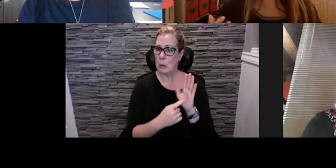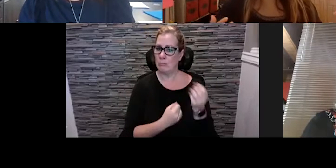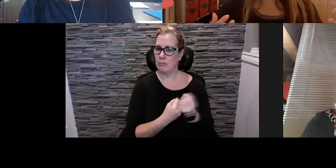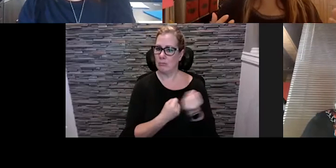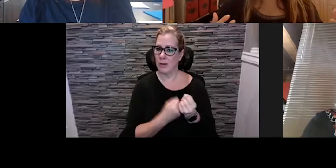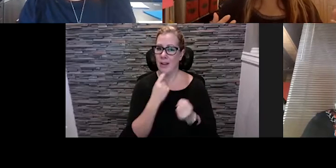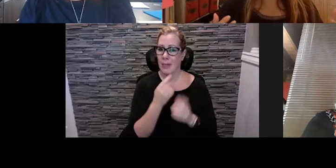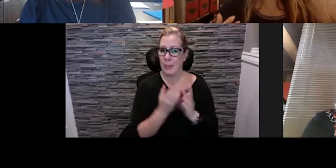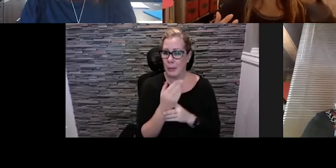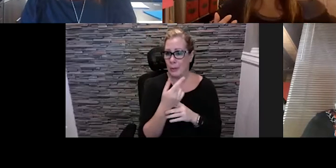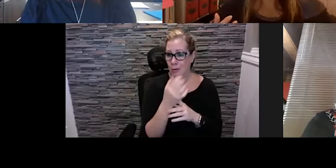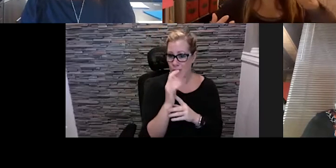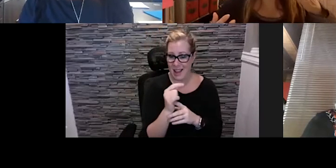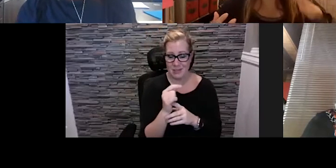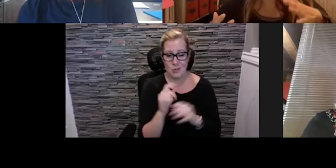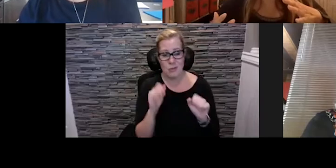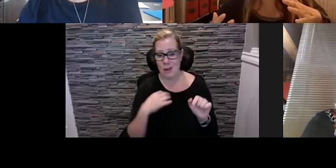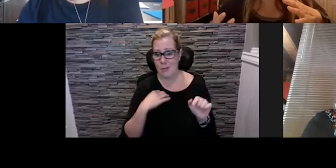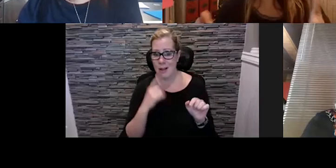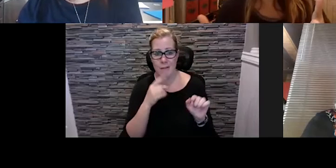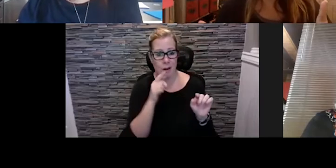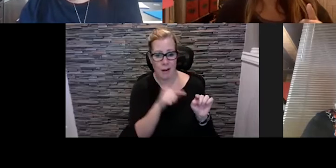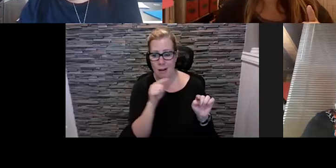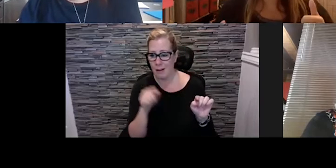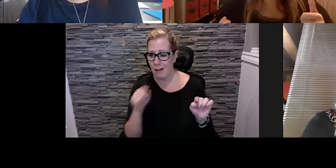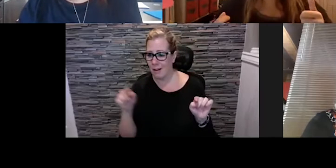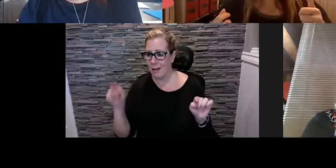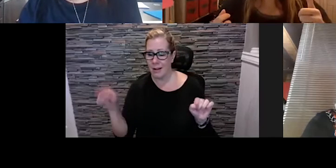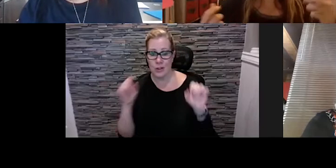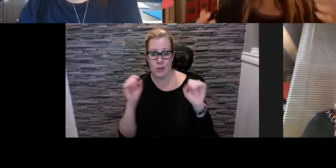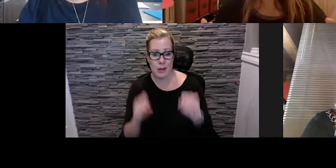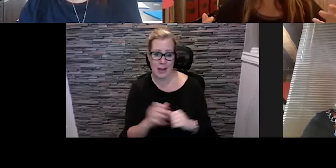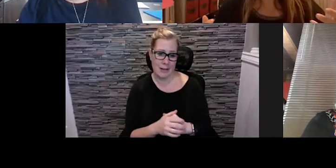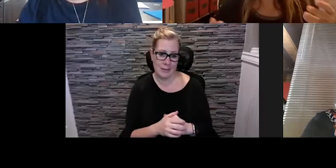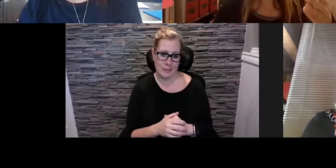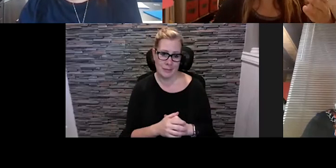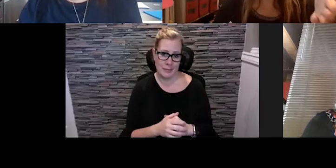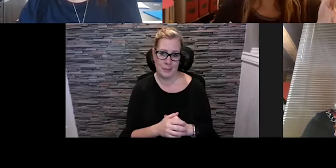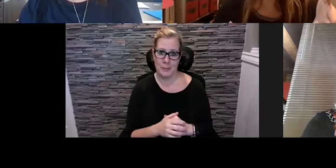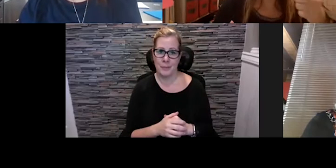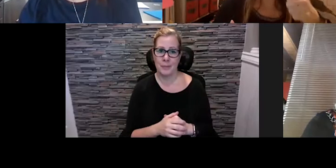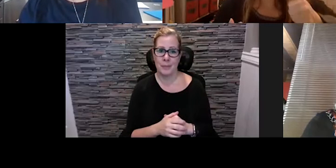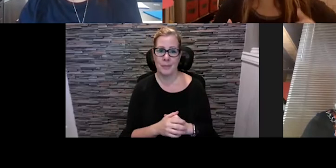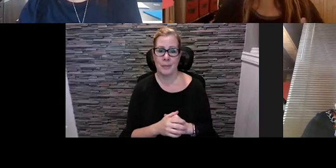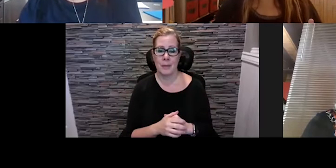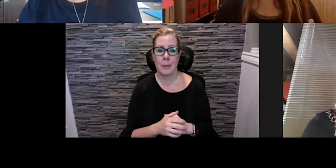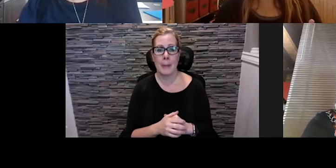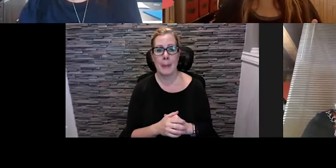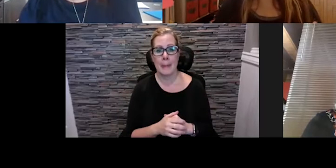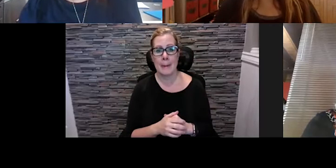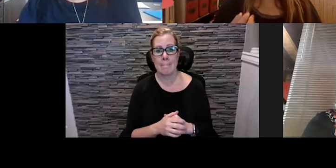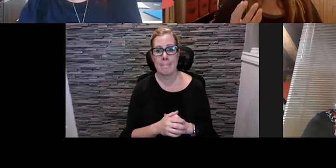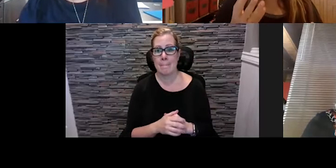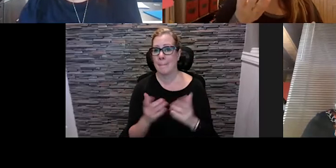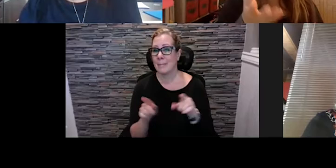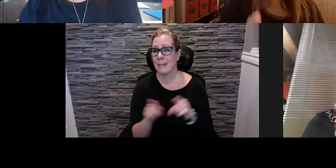to help and then above and beyond that you know when Kaylee talks about Rise Up